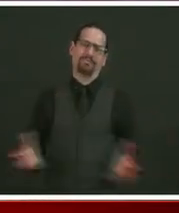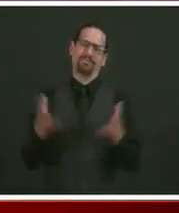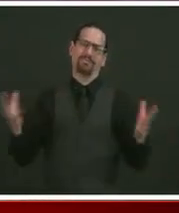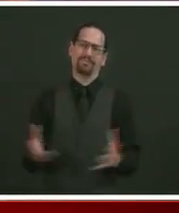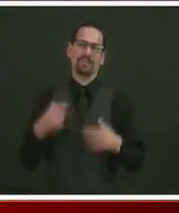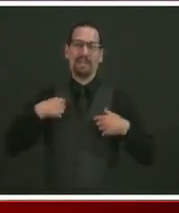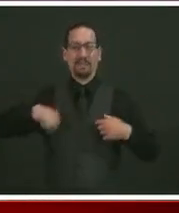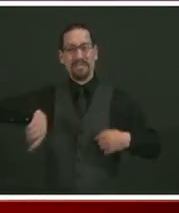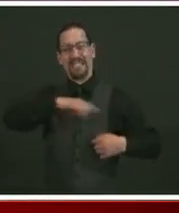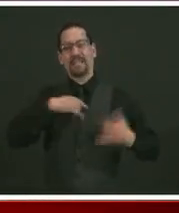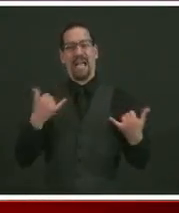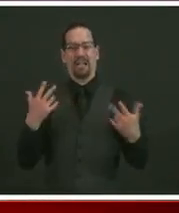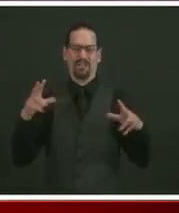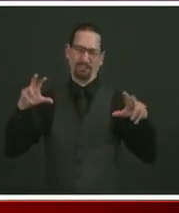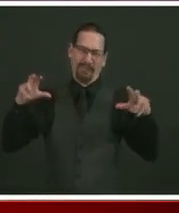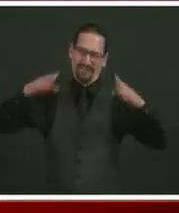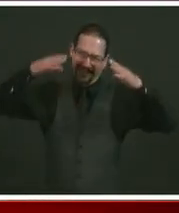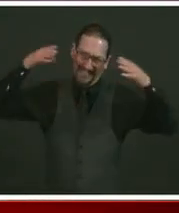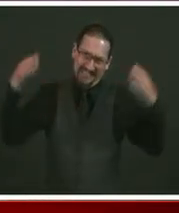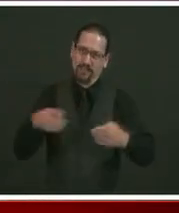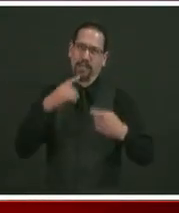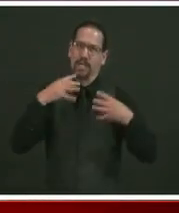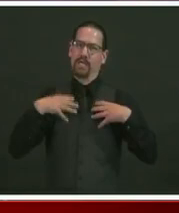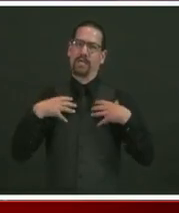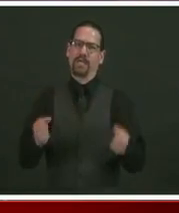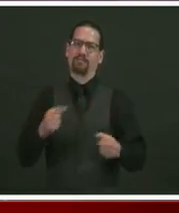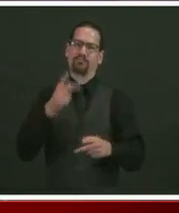care system so that you'll get the care that you deserve.